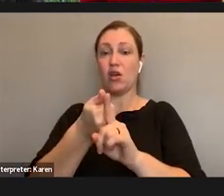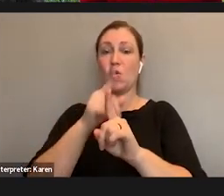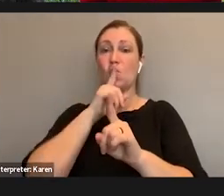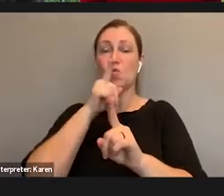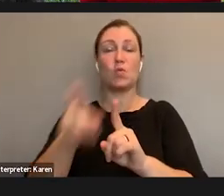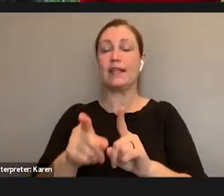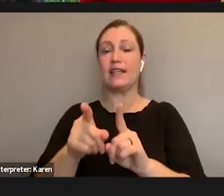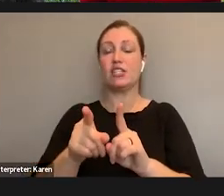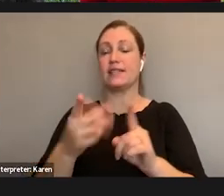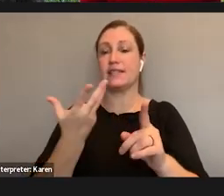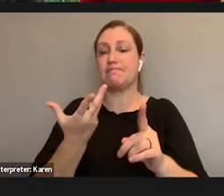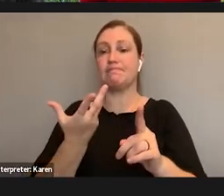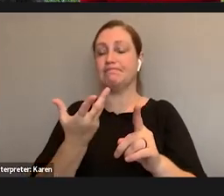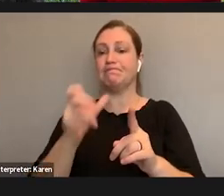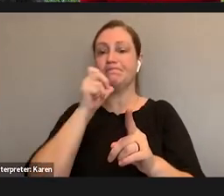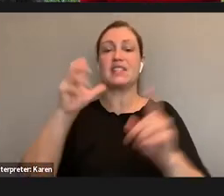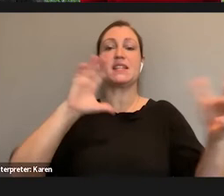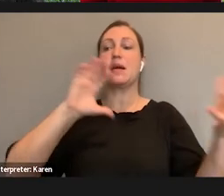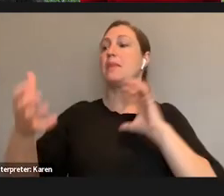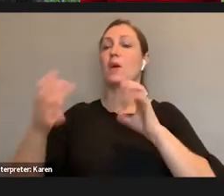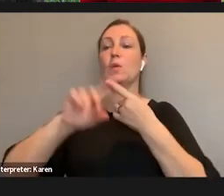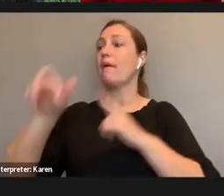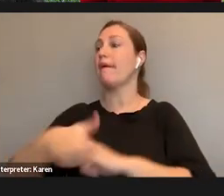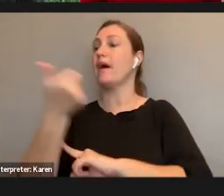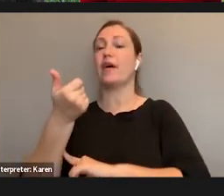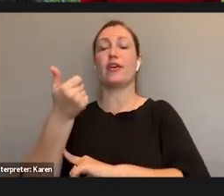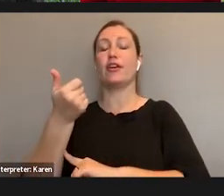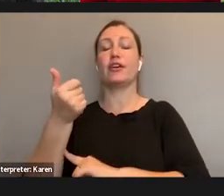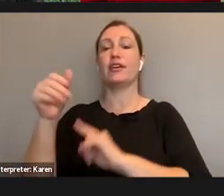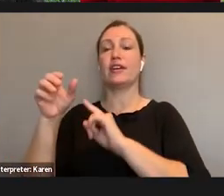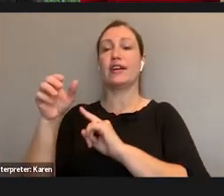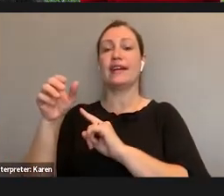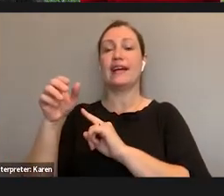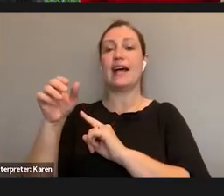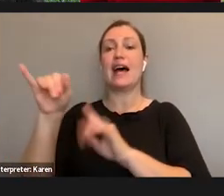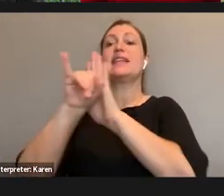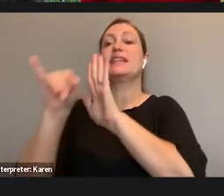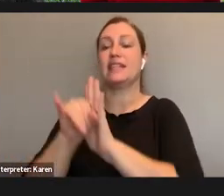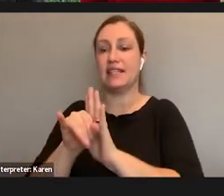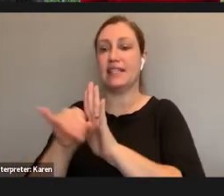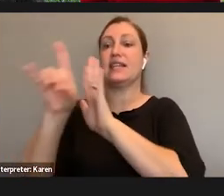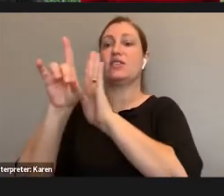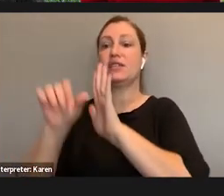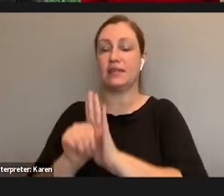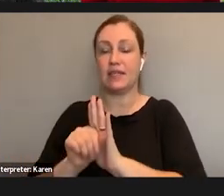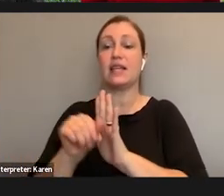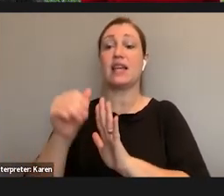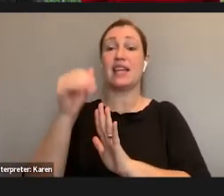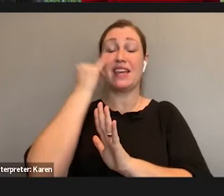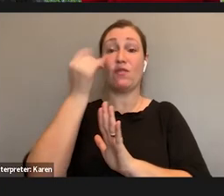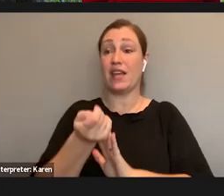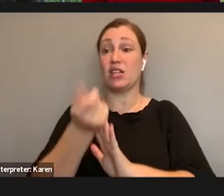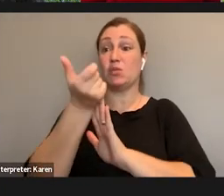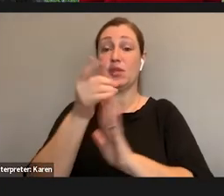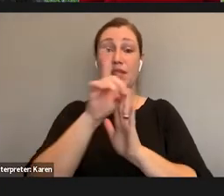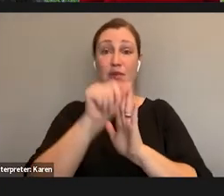And when we exclude people with disabilities, we are excluding many other types of